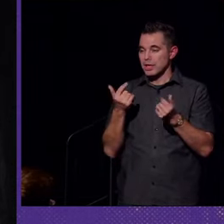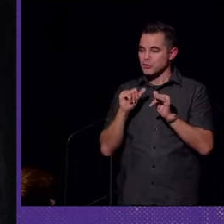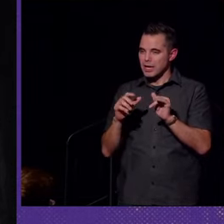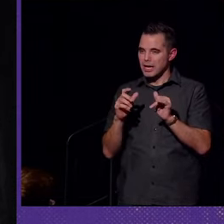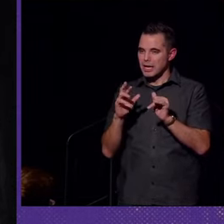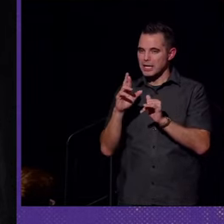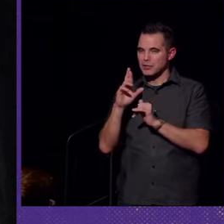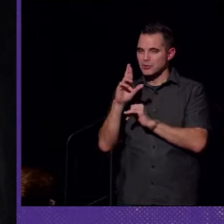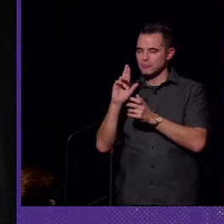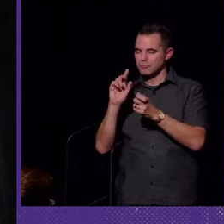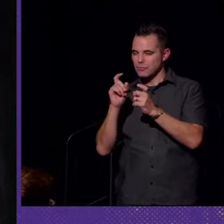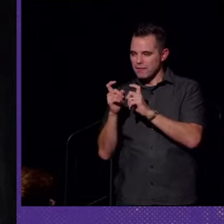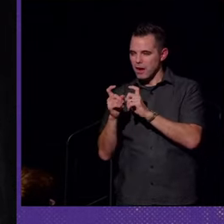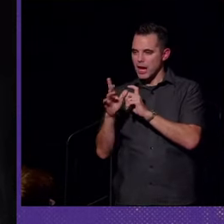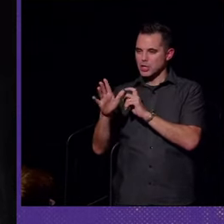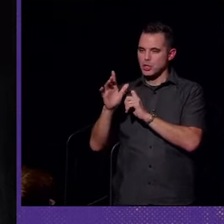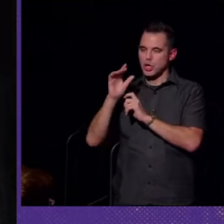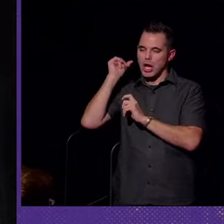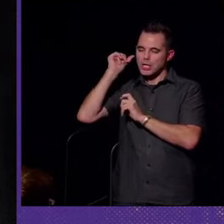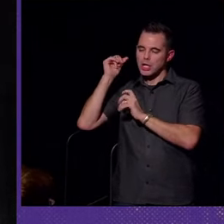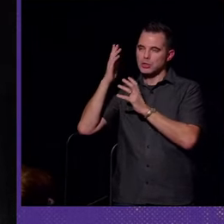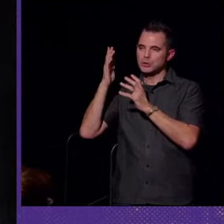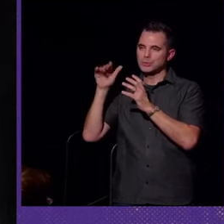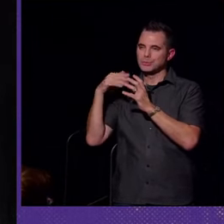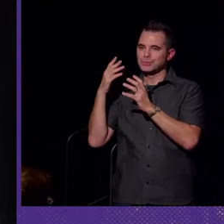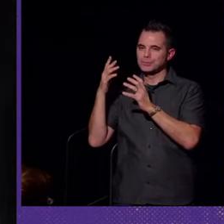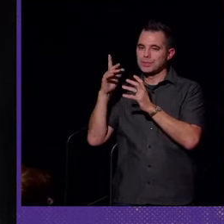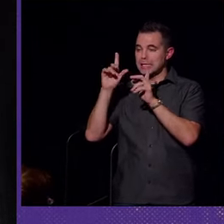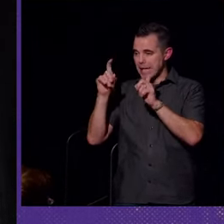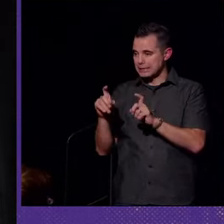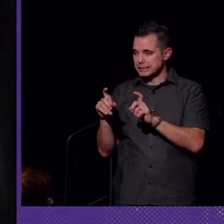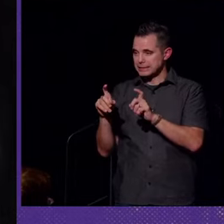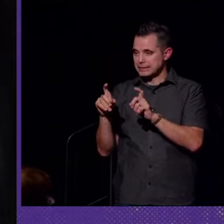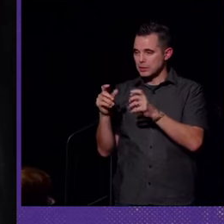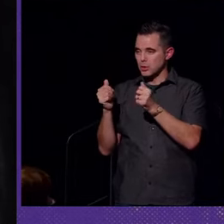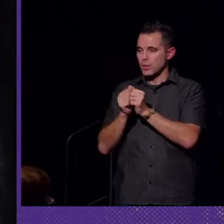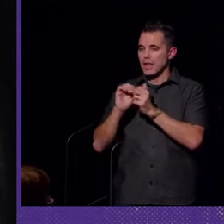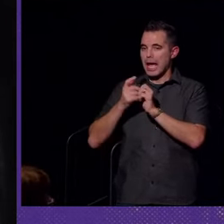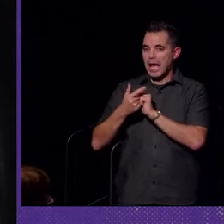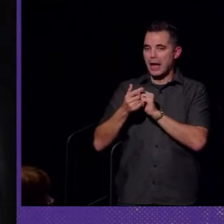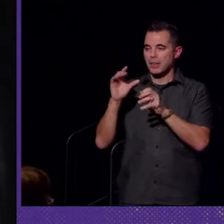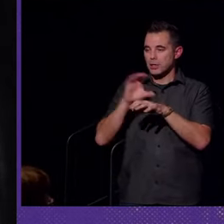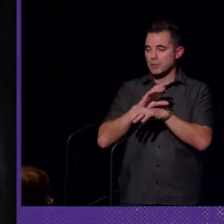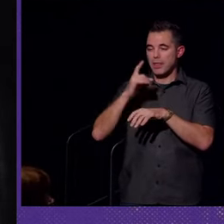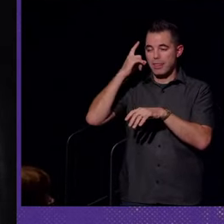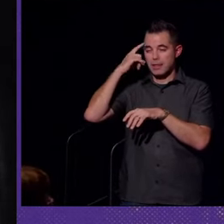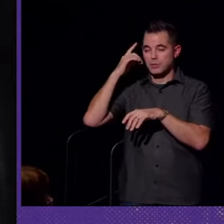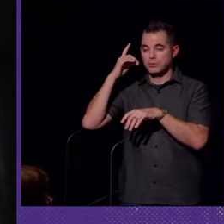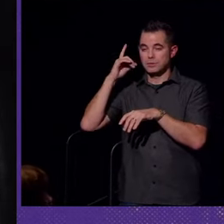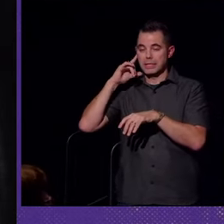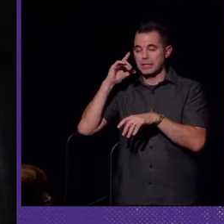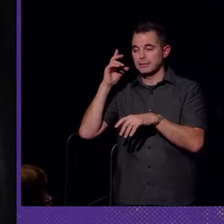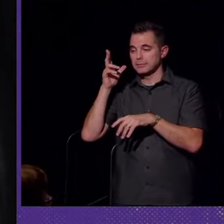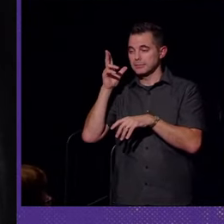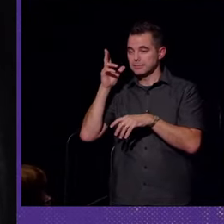to refine your audiological test with how the computer thinks you hear sound.